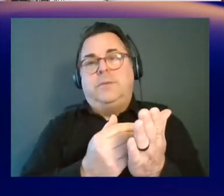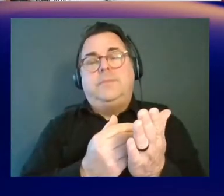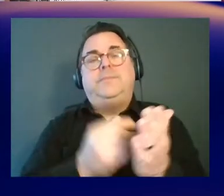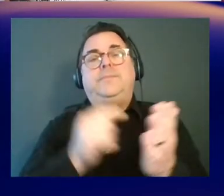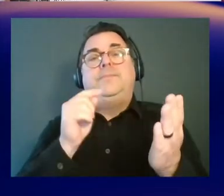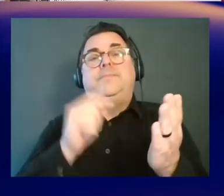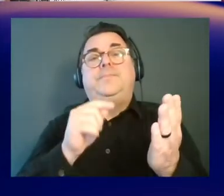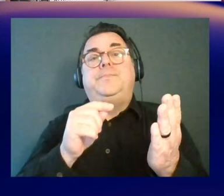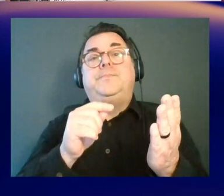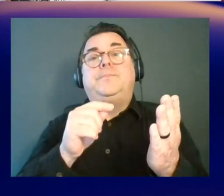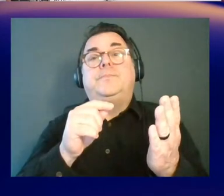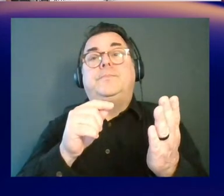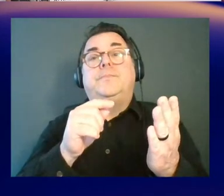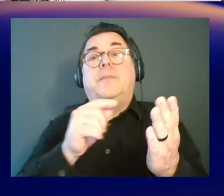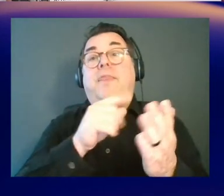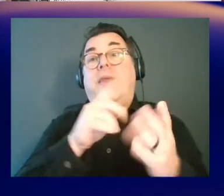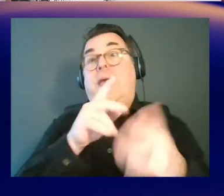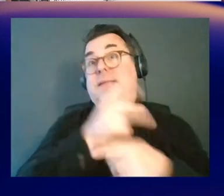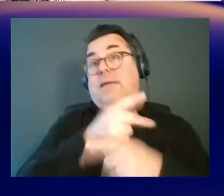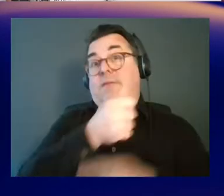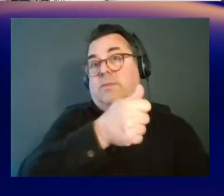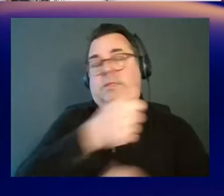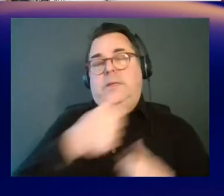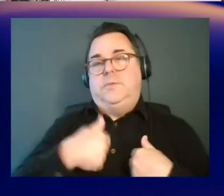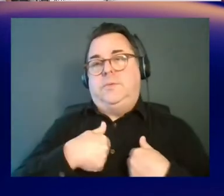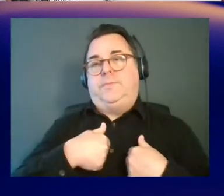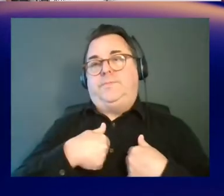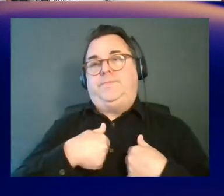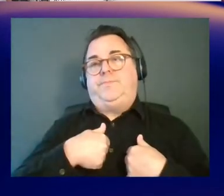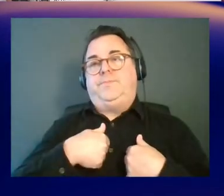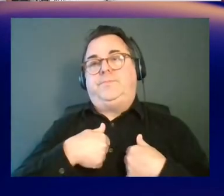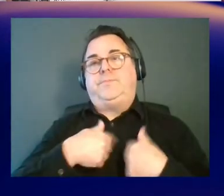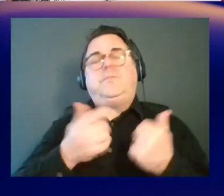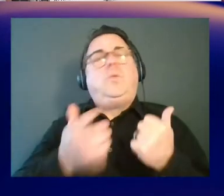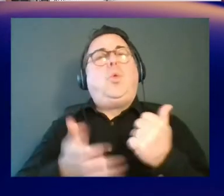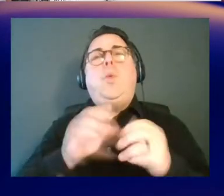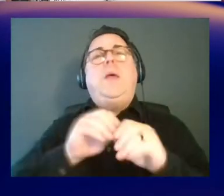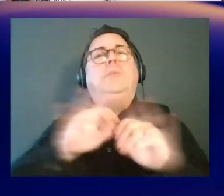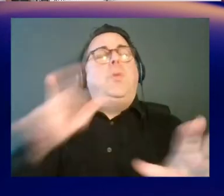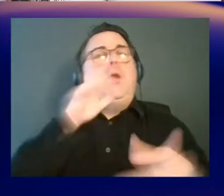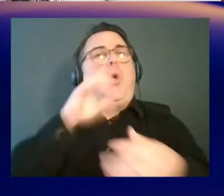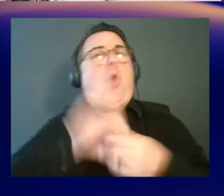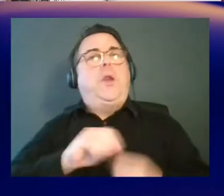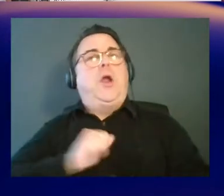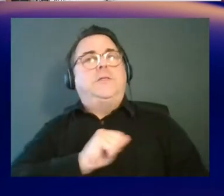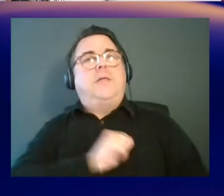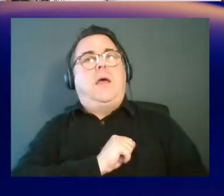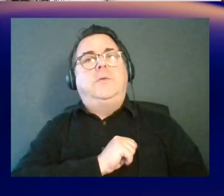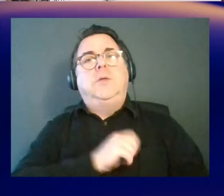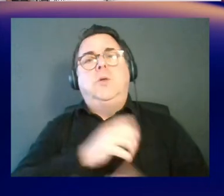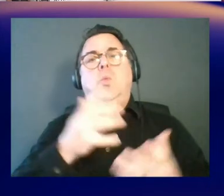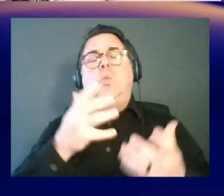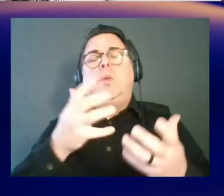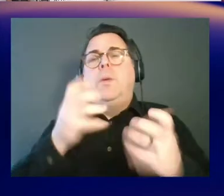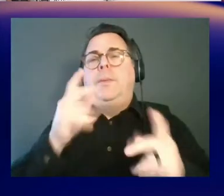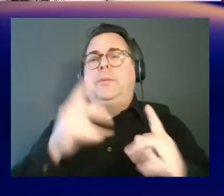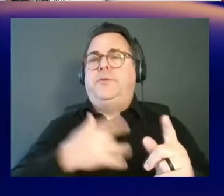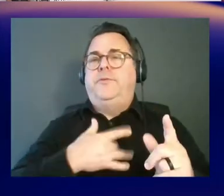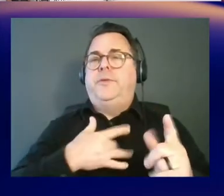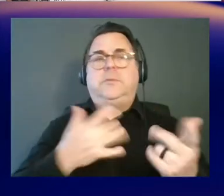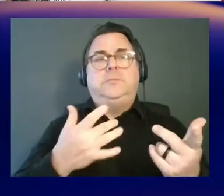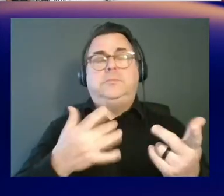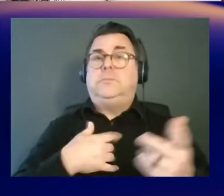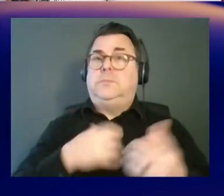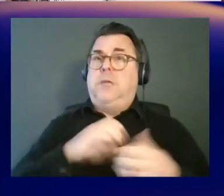provider owned and maintained. So, we just help people distribute their data. We want people to feel like, A, they own the